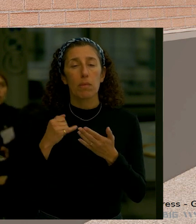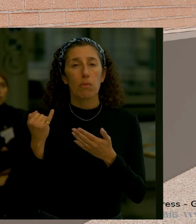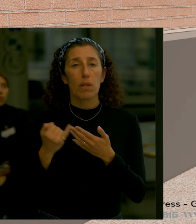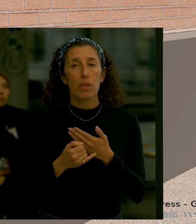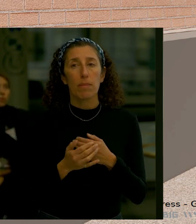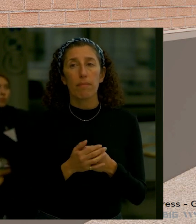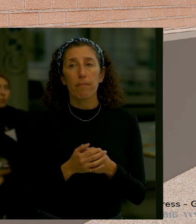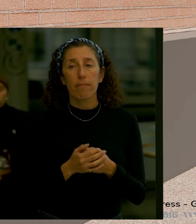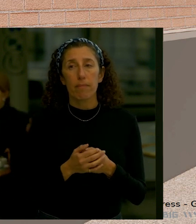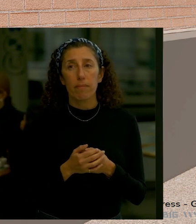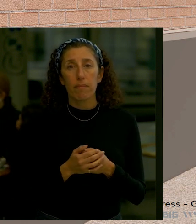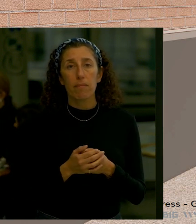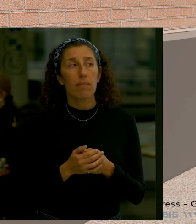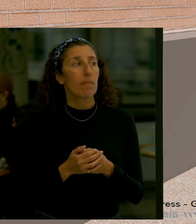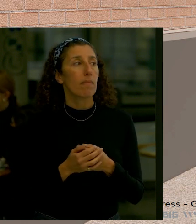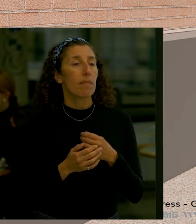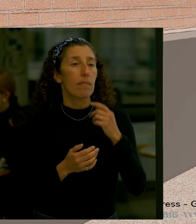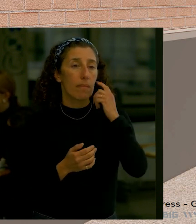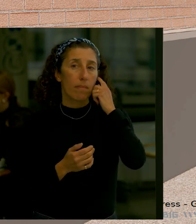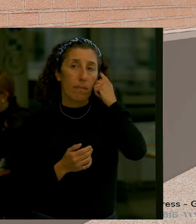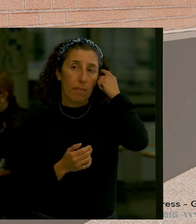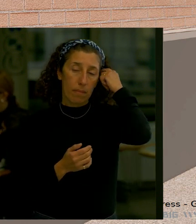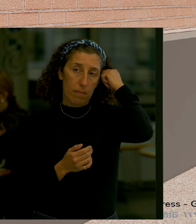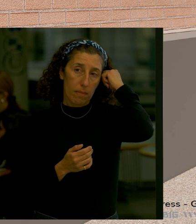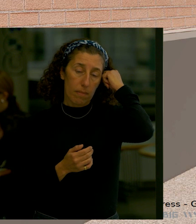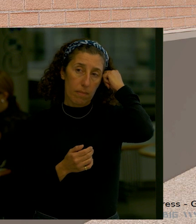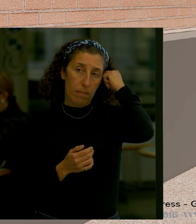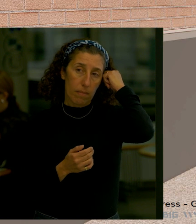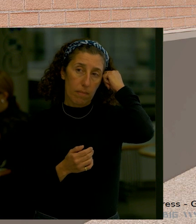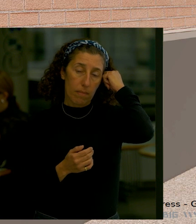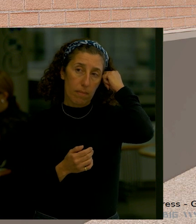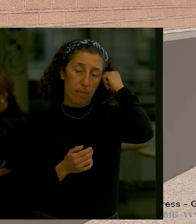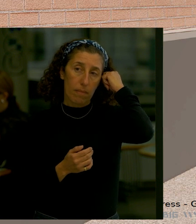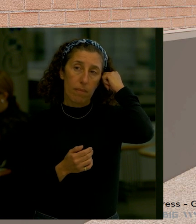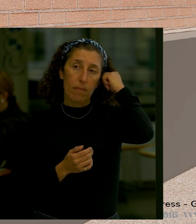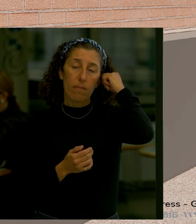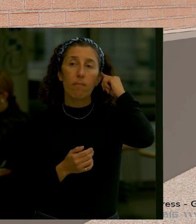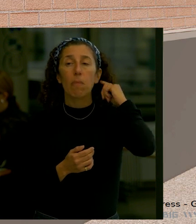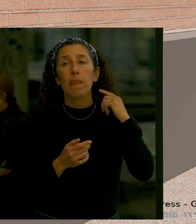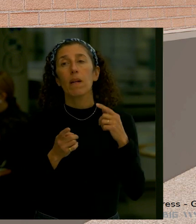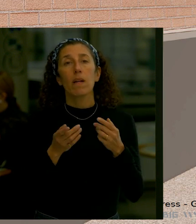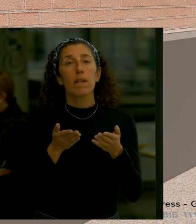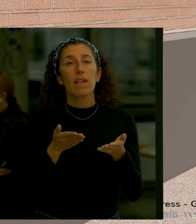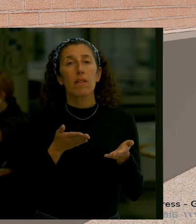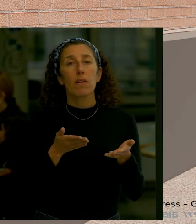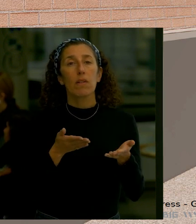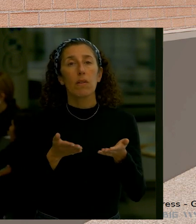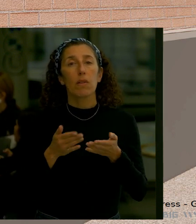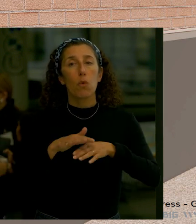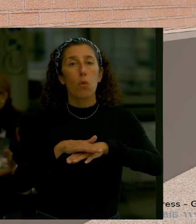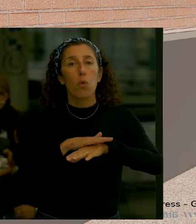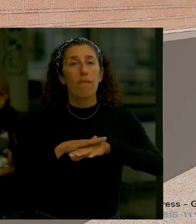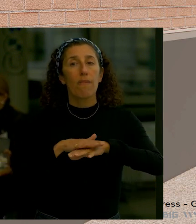the surface treatments of those elements have not been designed yet so it's not going to be looking like a monolithic concrete pour it's going to be looking like